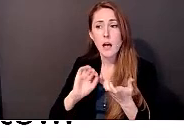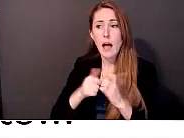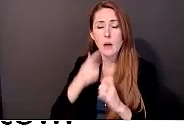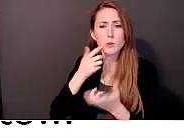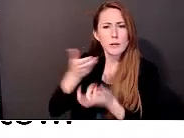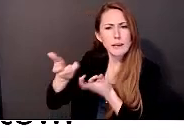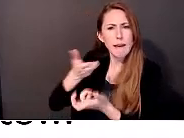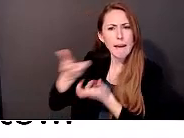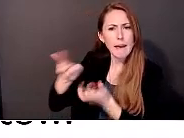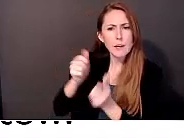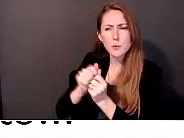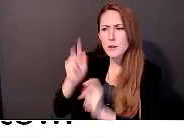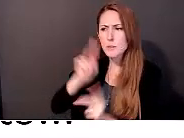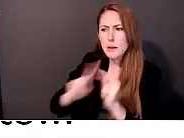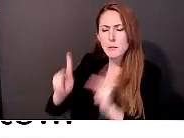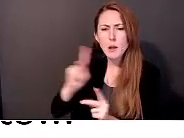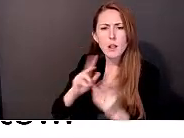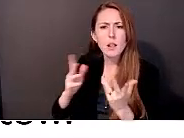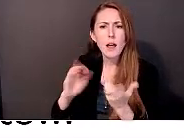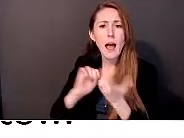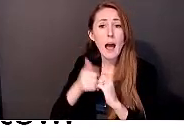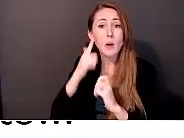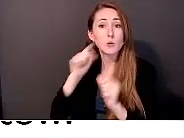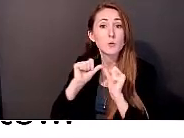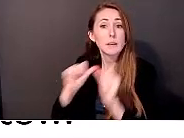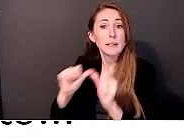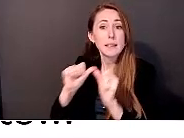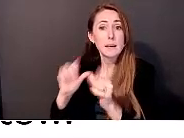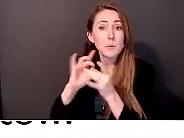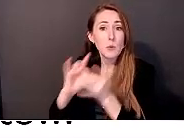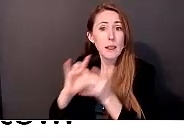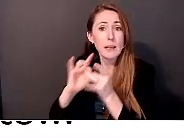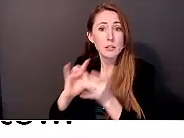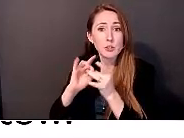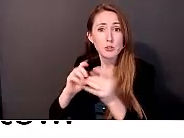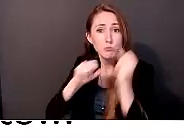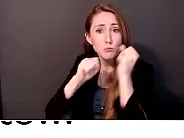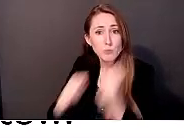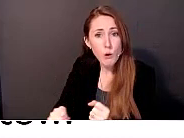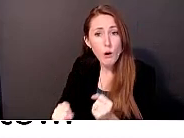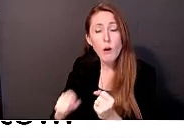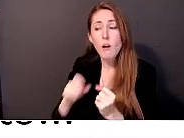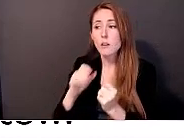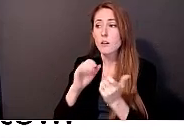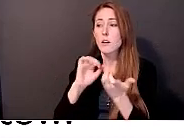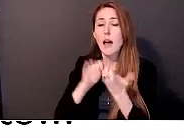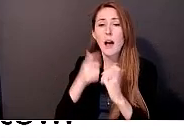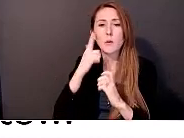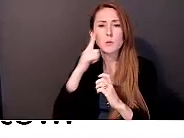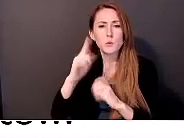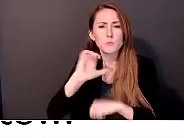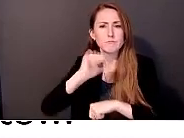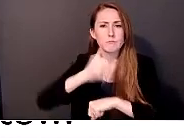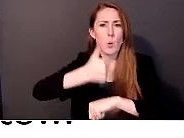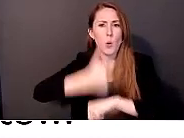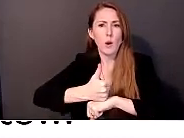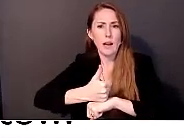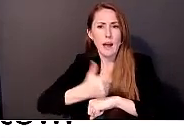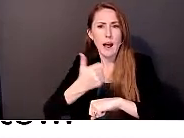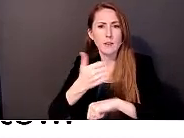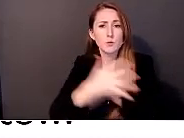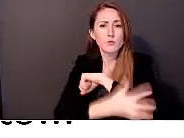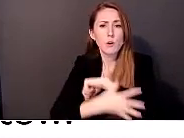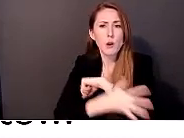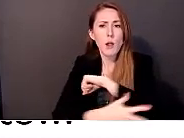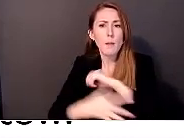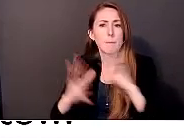communities, how to keep the relationships going, and how to, um, how to, like, organize rural meetings, and it just has a lot of really